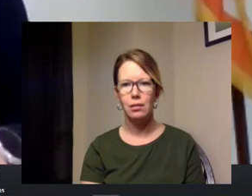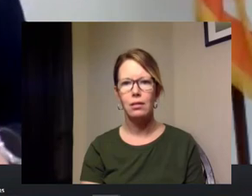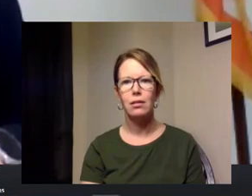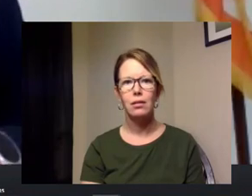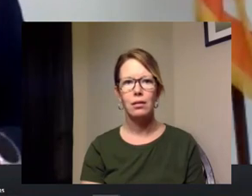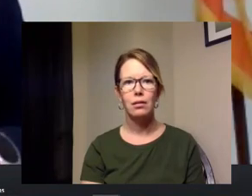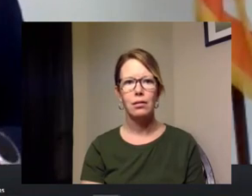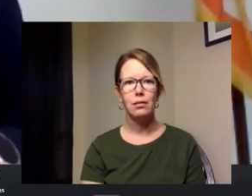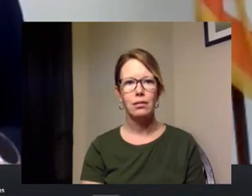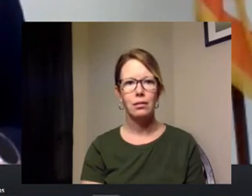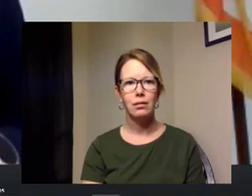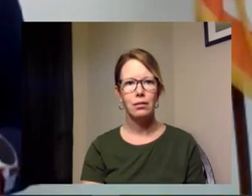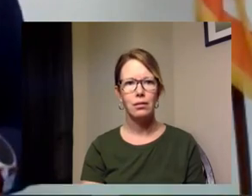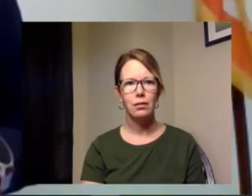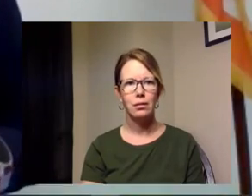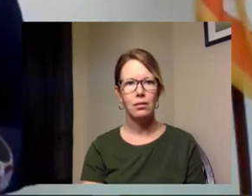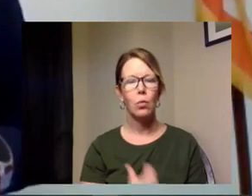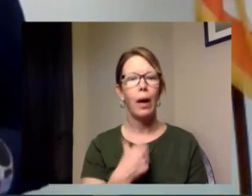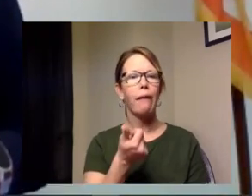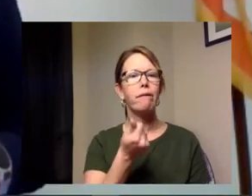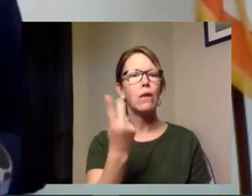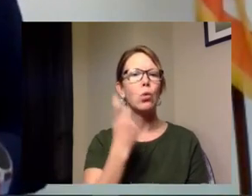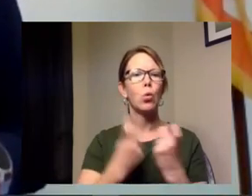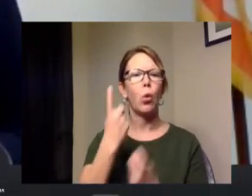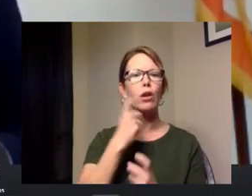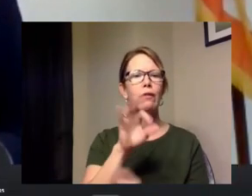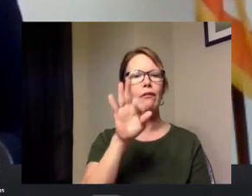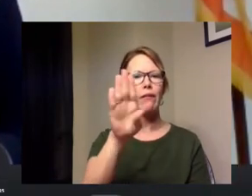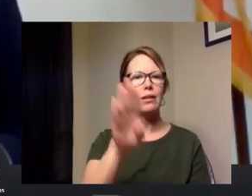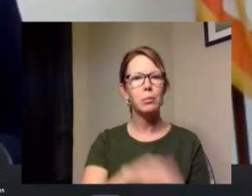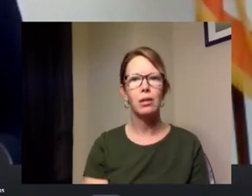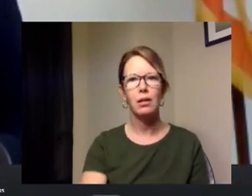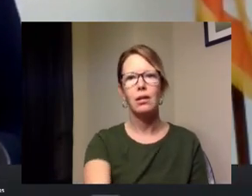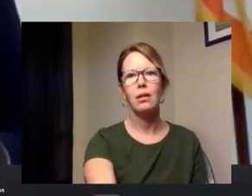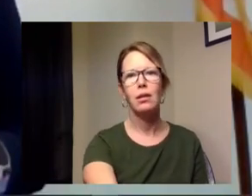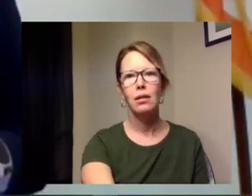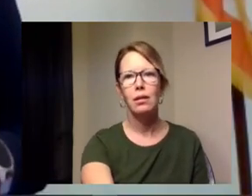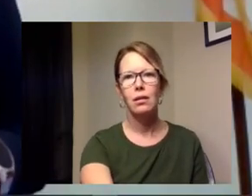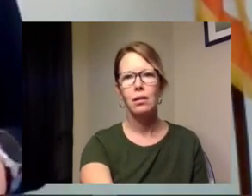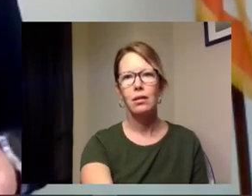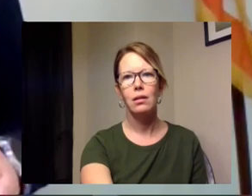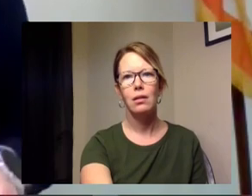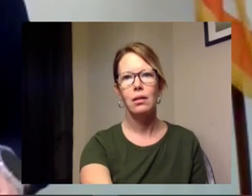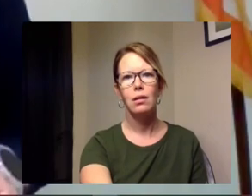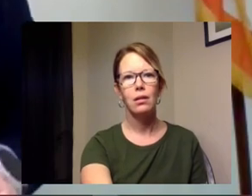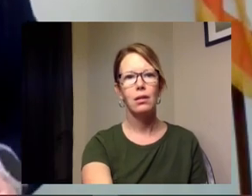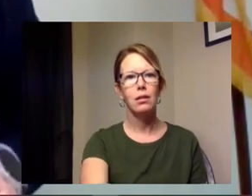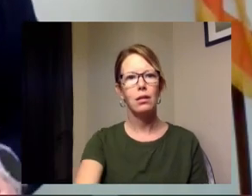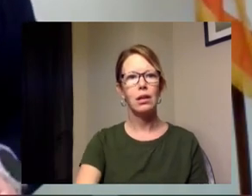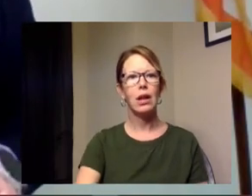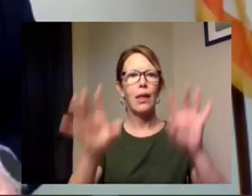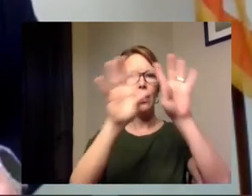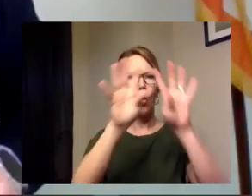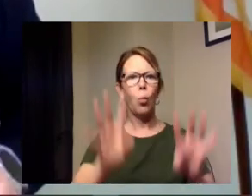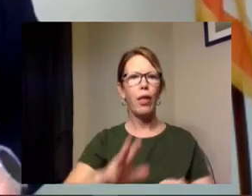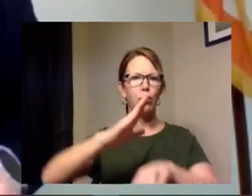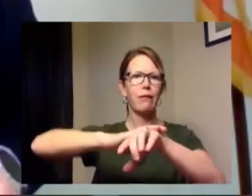additional questions that have come in through facebook the first question is regarding the weather advisory